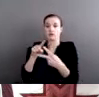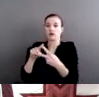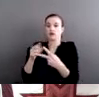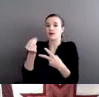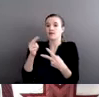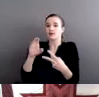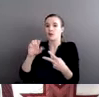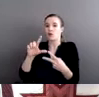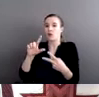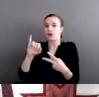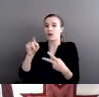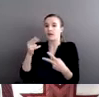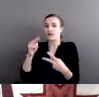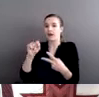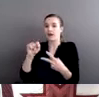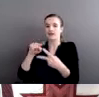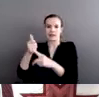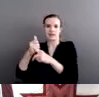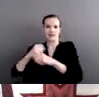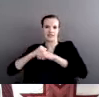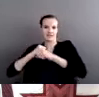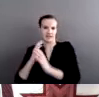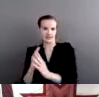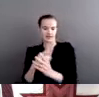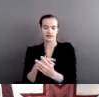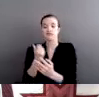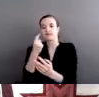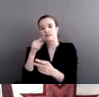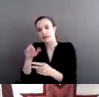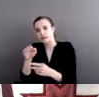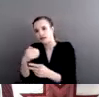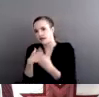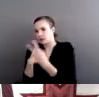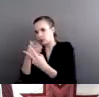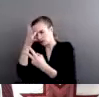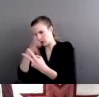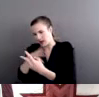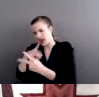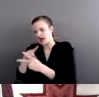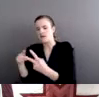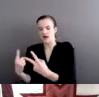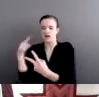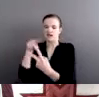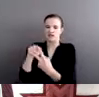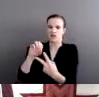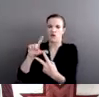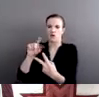his, he had, there were two men actually in this case, but Oliphant is the one that we know the case by.